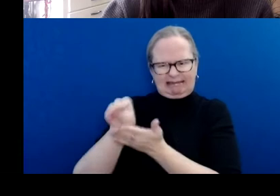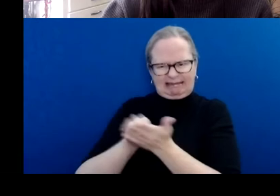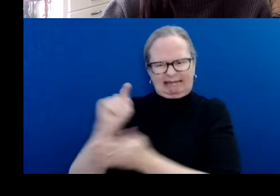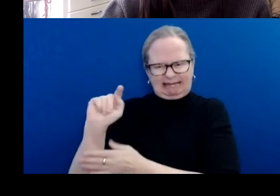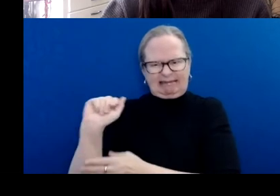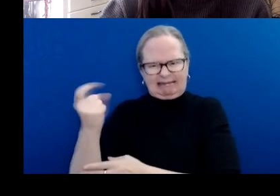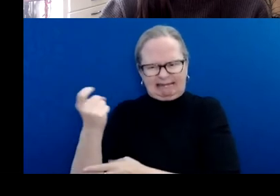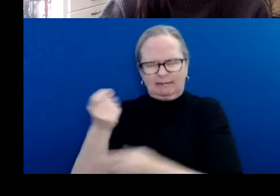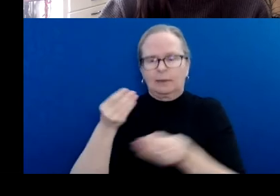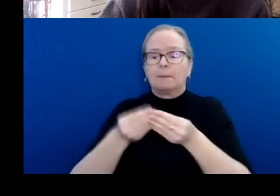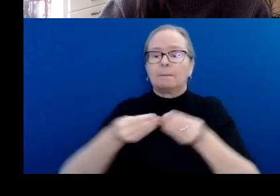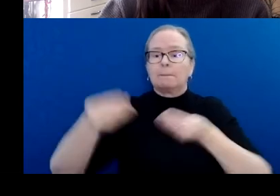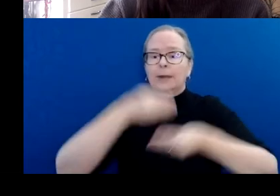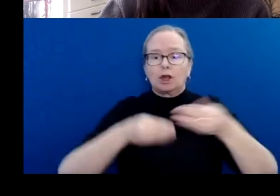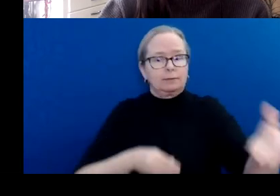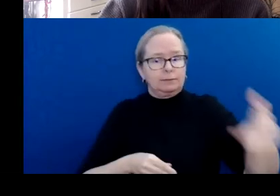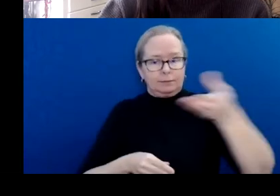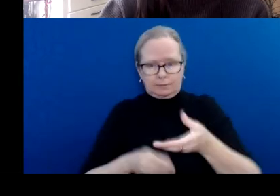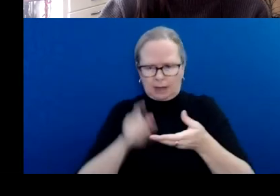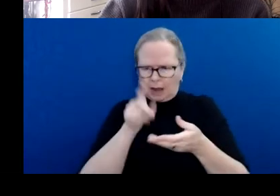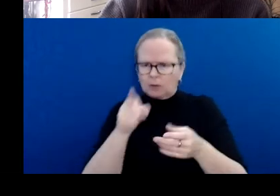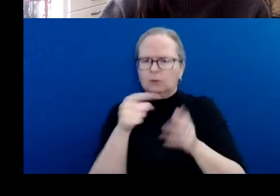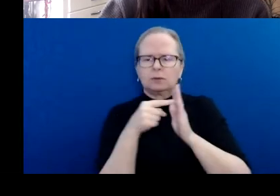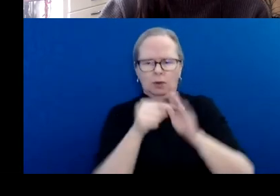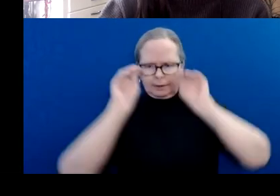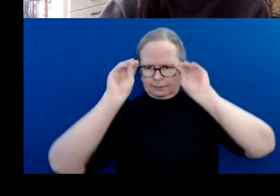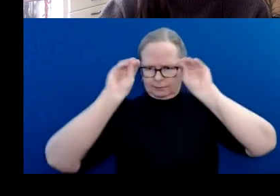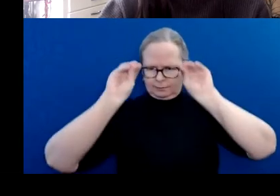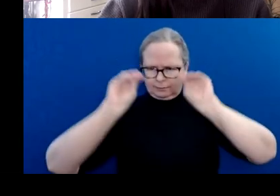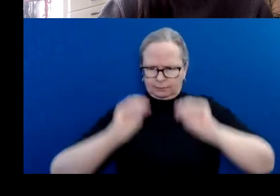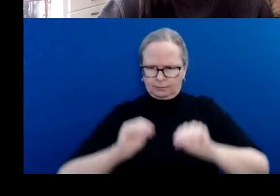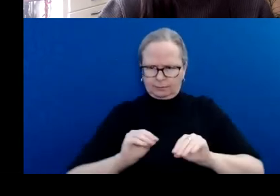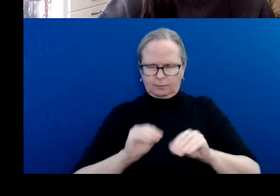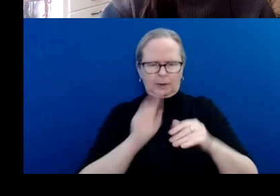business finances, or mentorship.